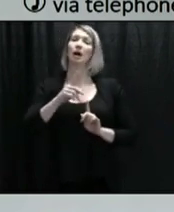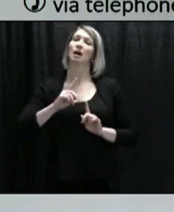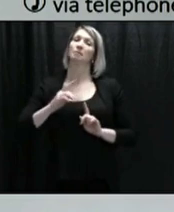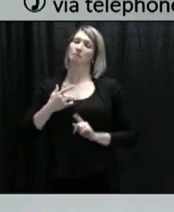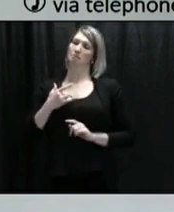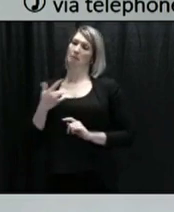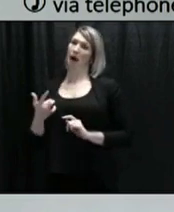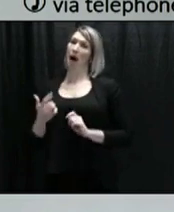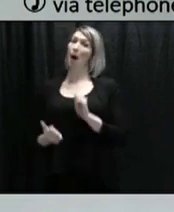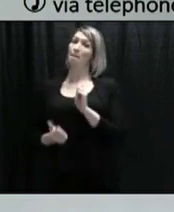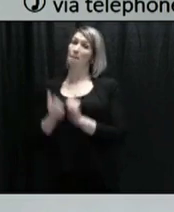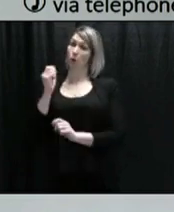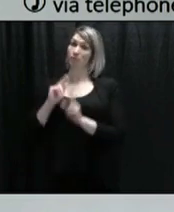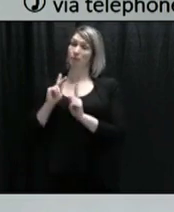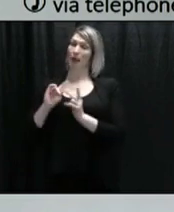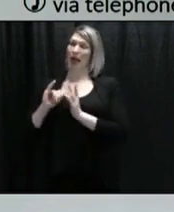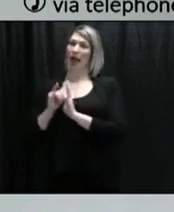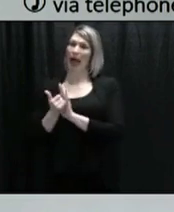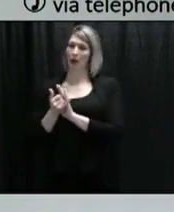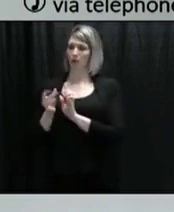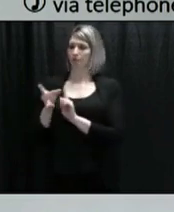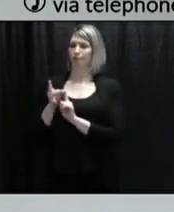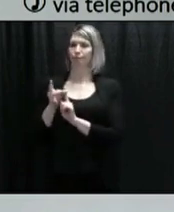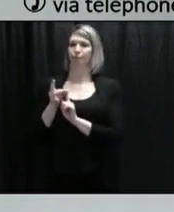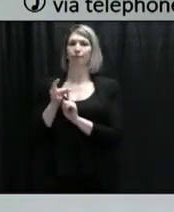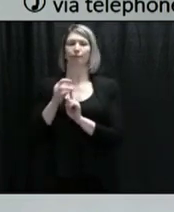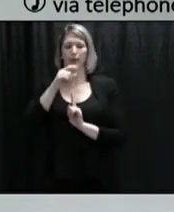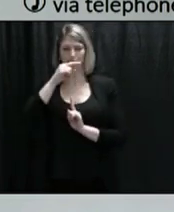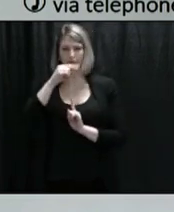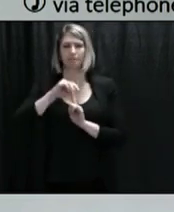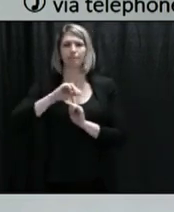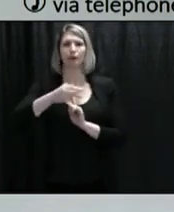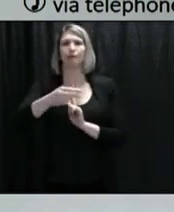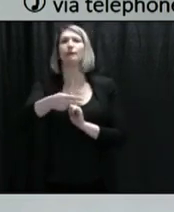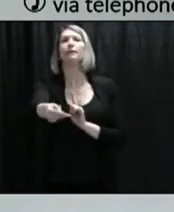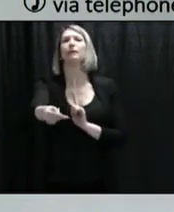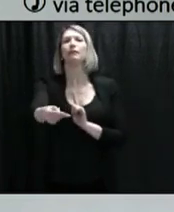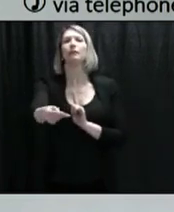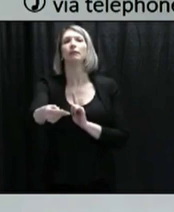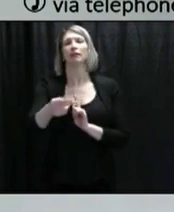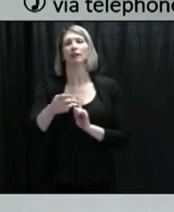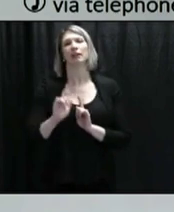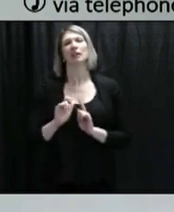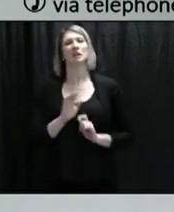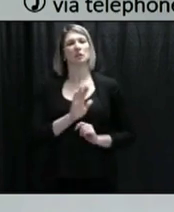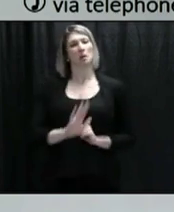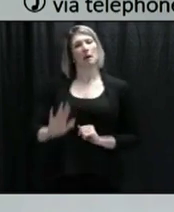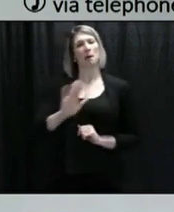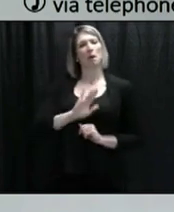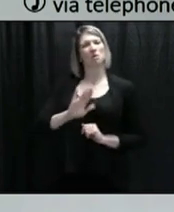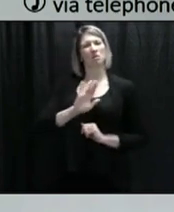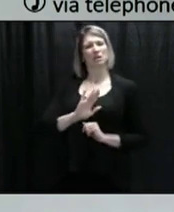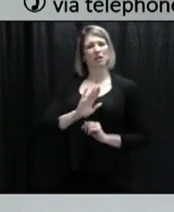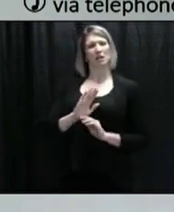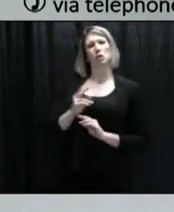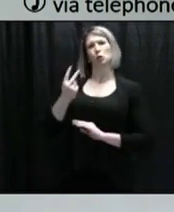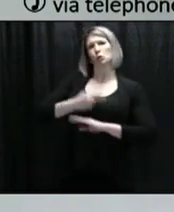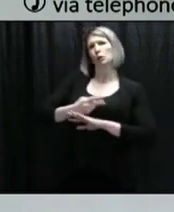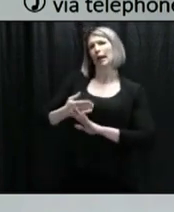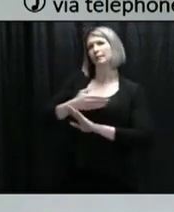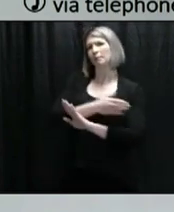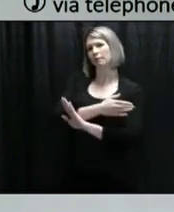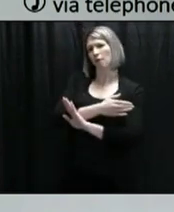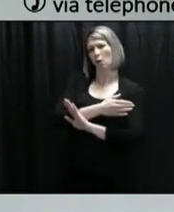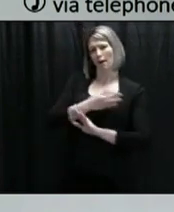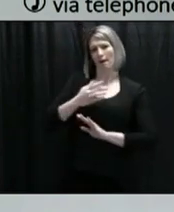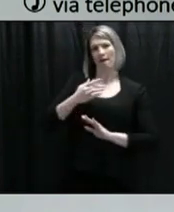disease just before they become overtly symptomatic, so in the 24 to 48 hours before they develop a cough or